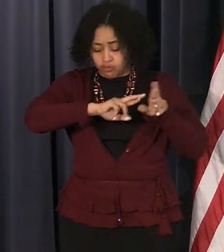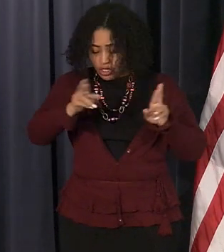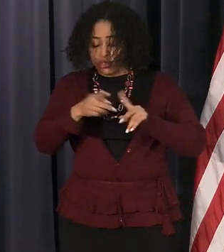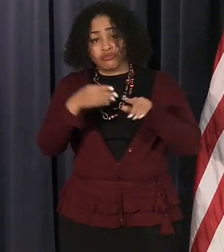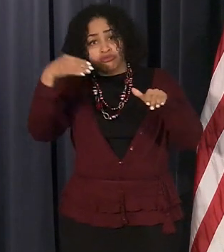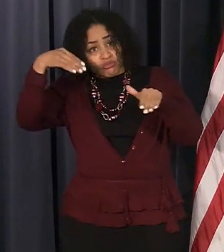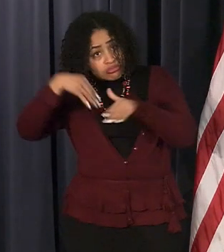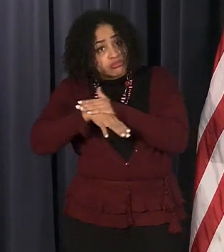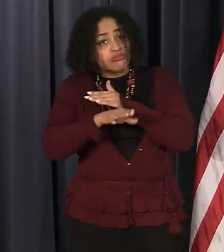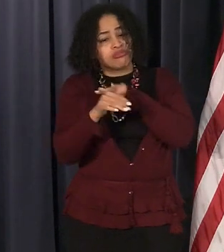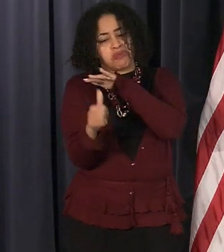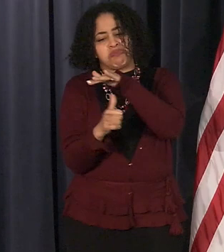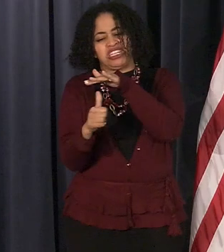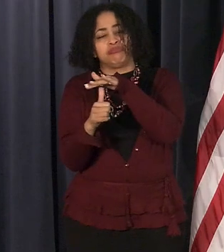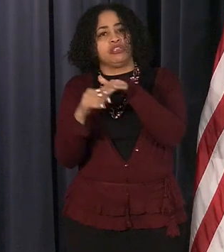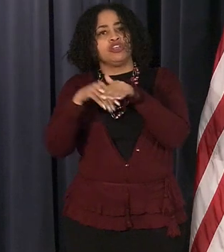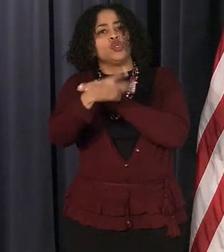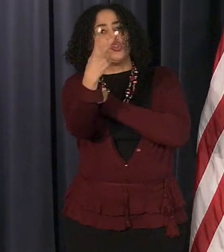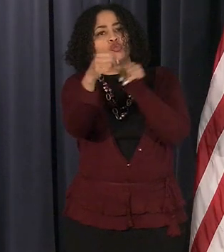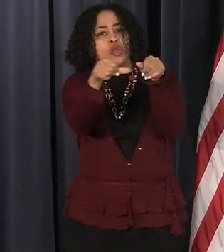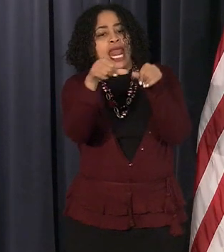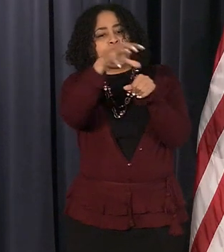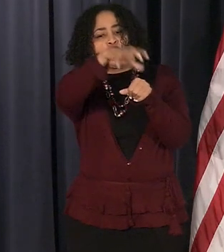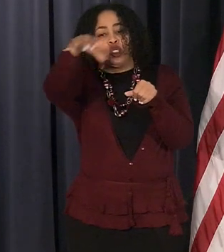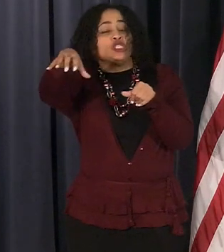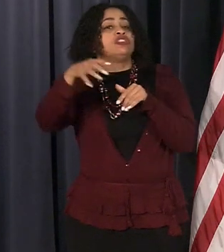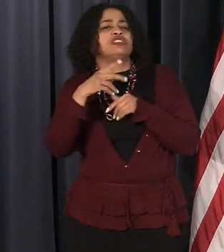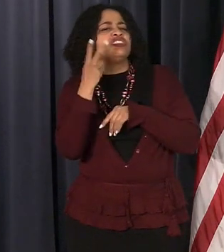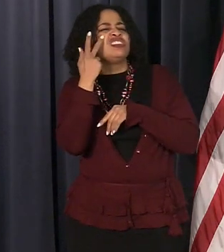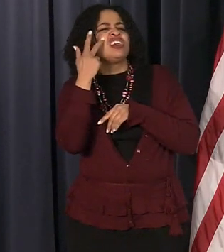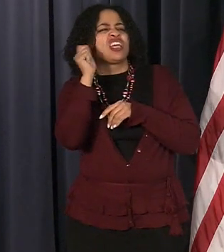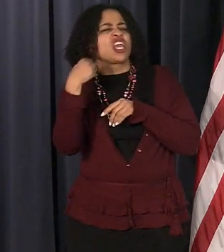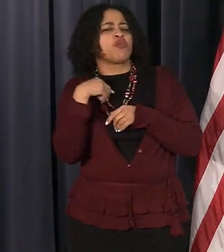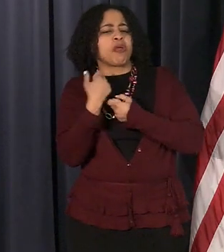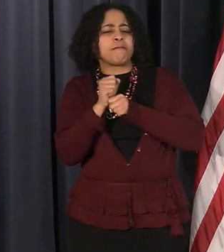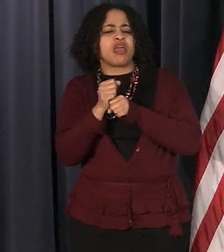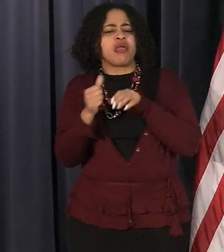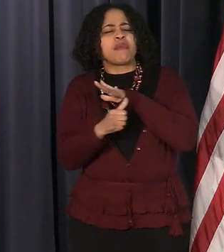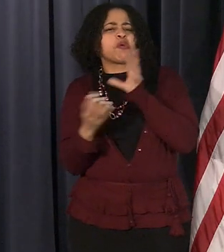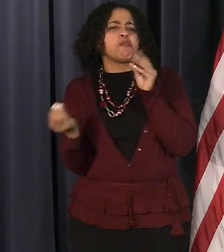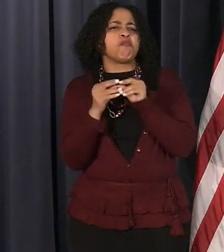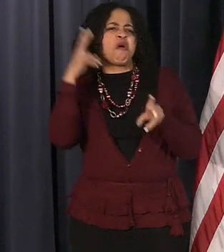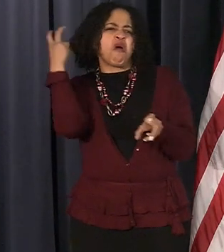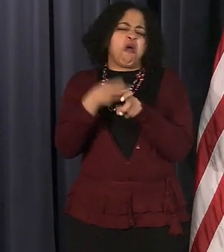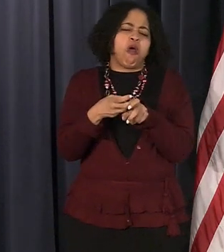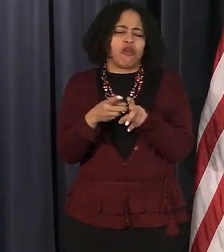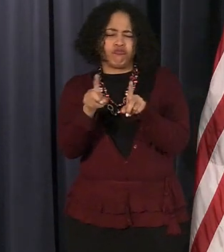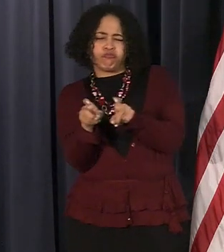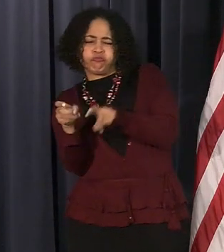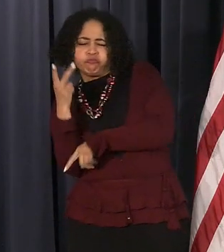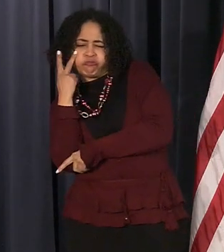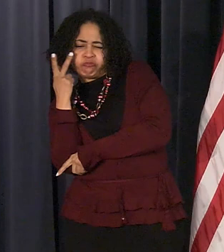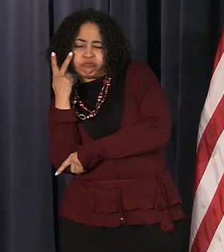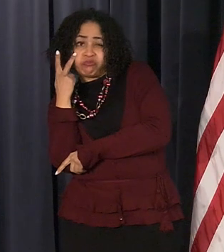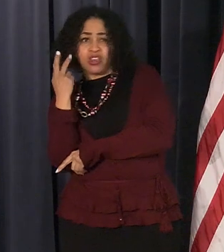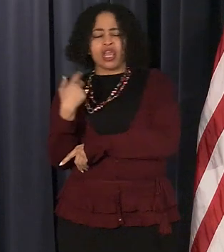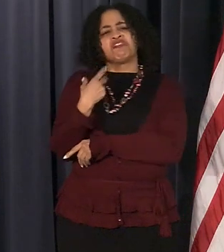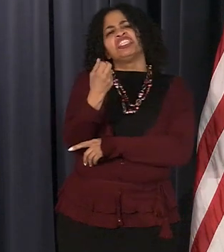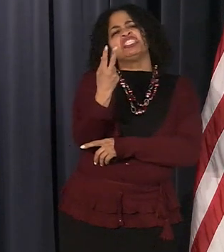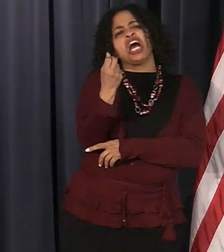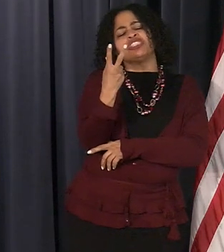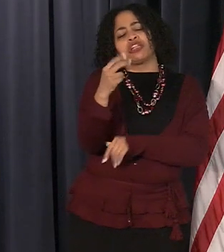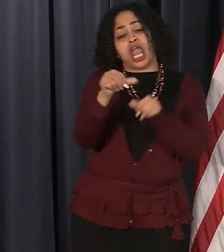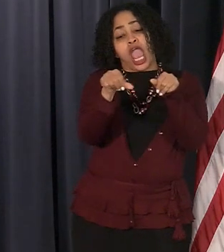basements in two neighborhoods see if we can't harden those basements see how it works out and we had about a dozen